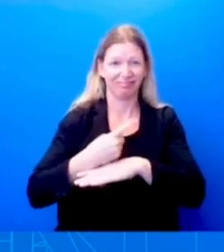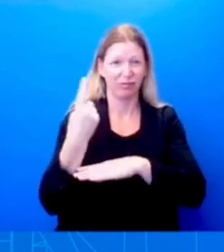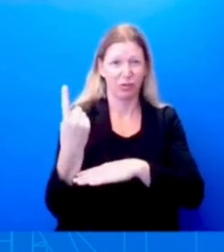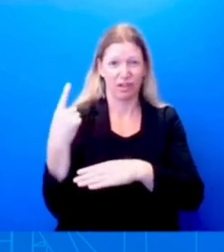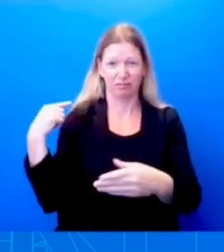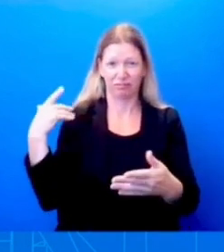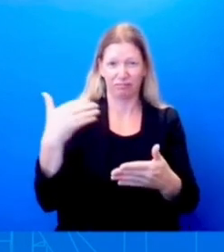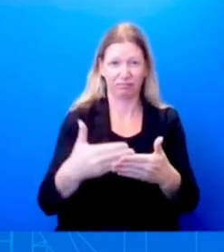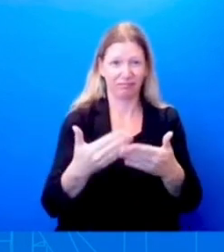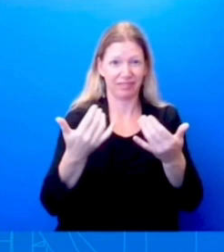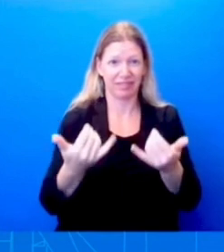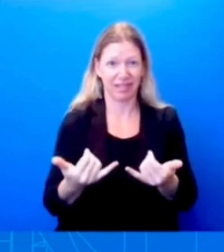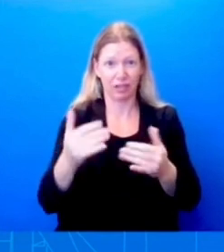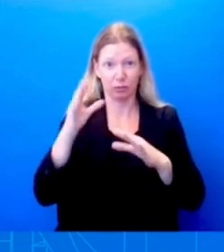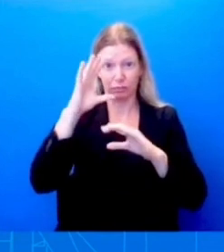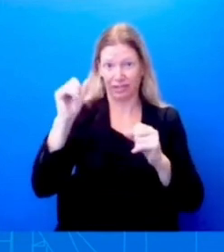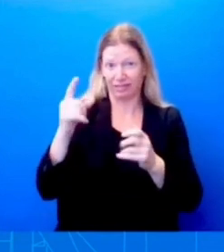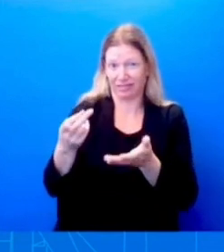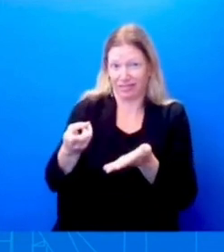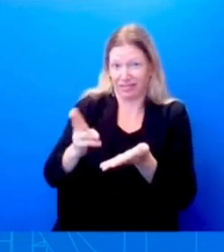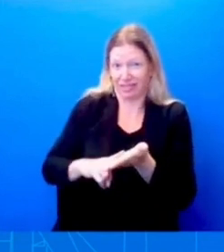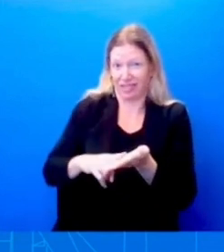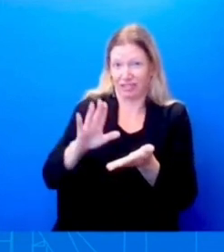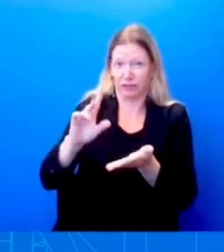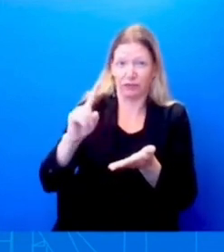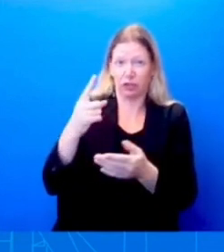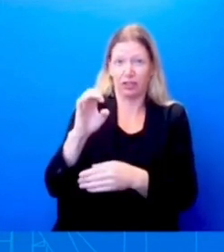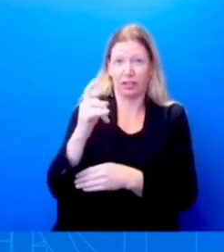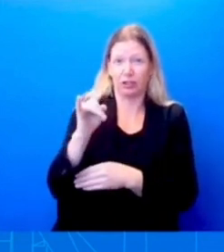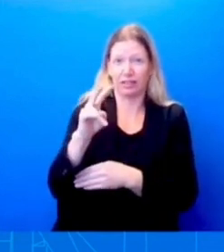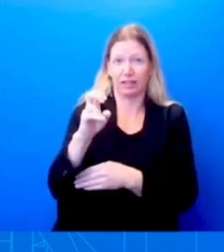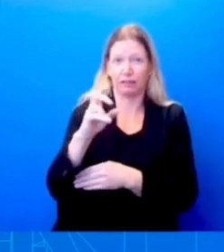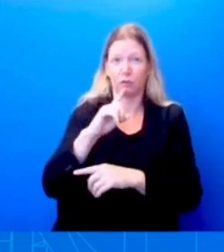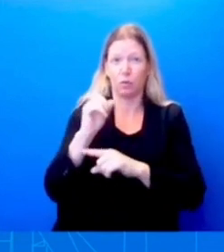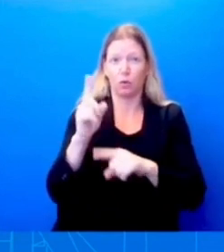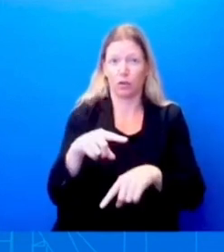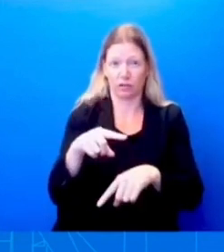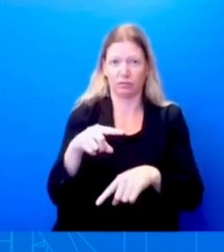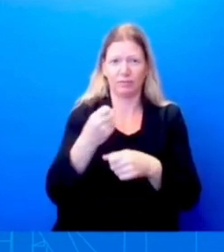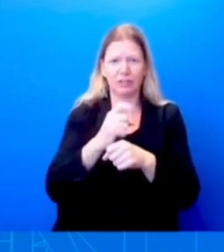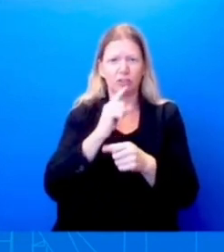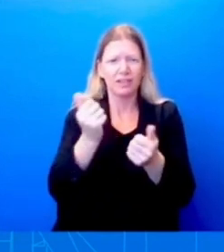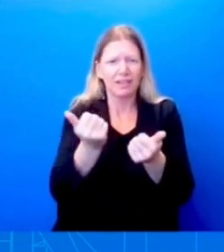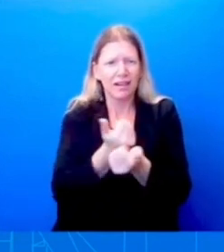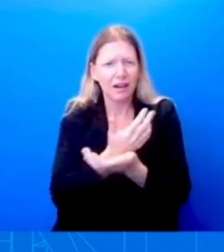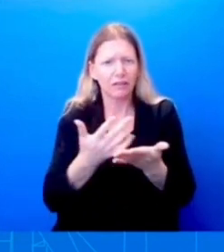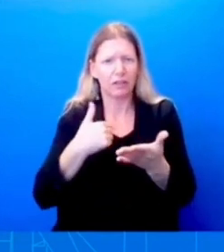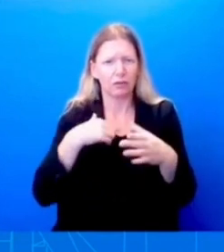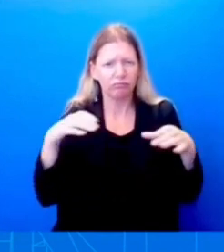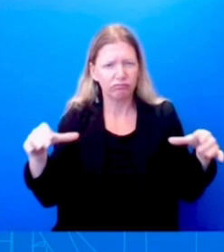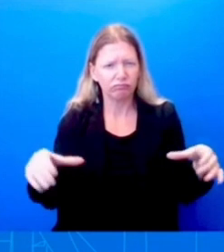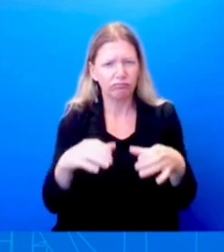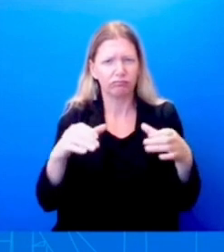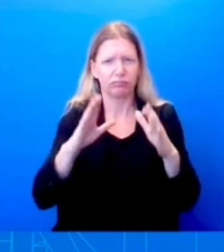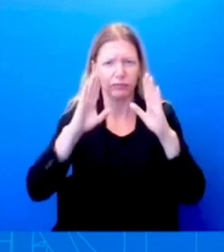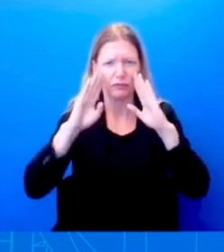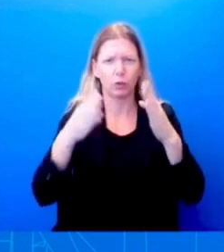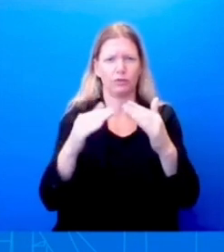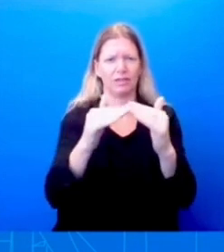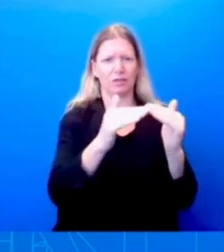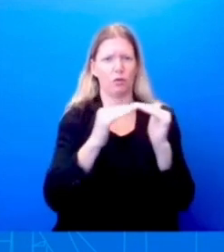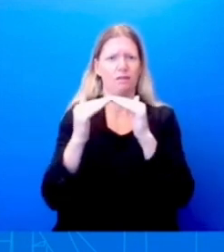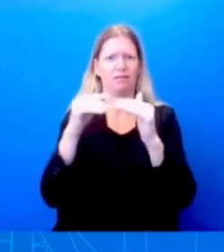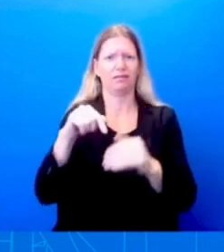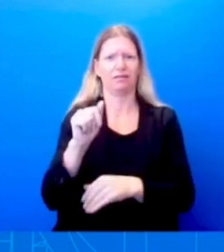order on making sure that everything we've done is focused on equity in this administration and all of his work since then, including obviously